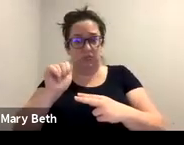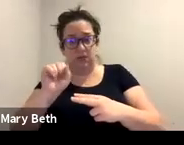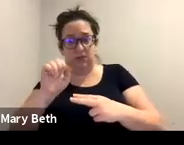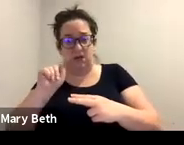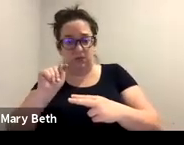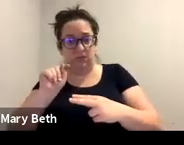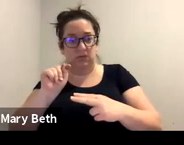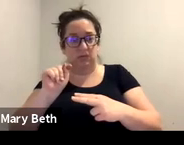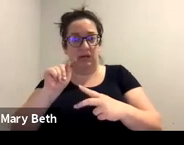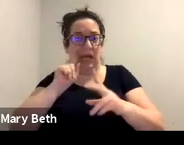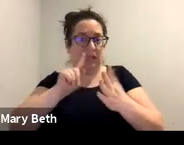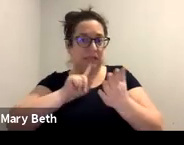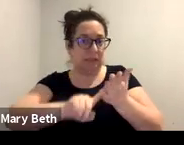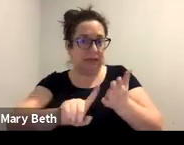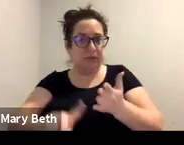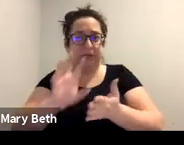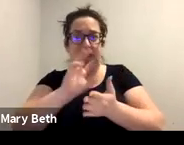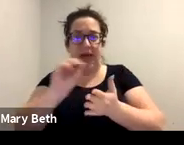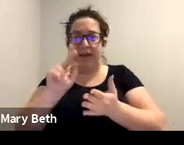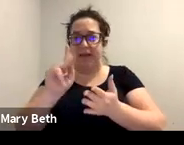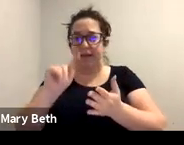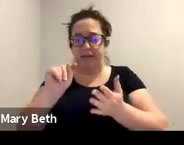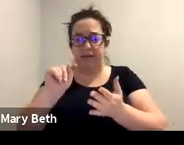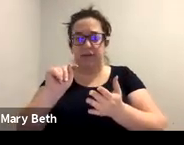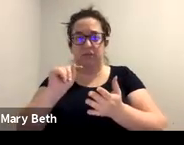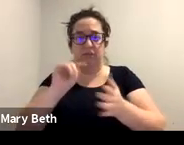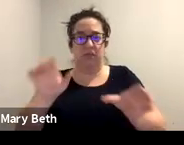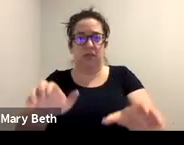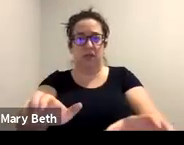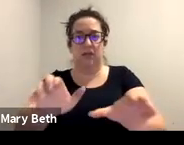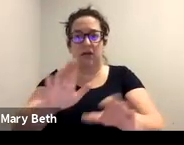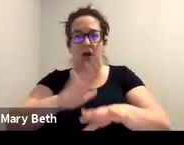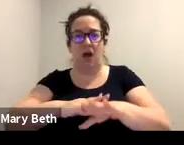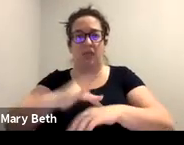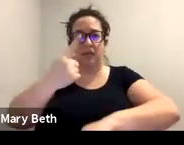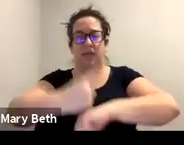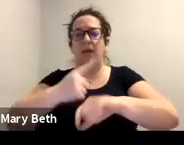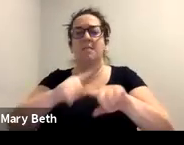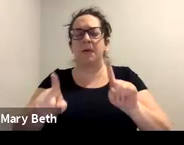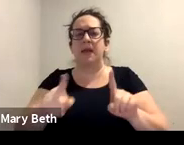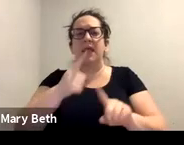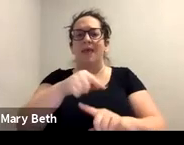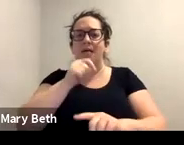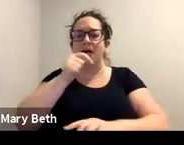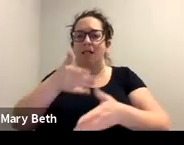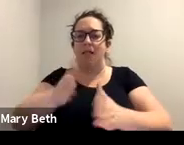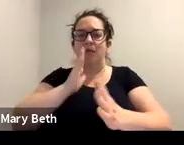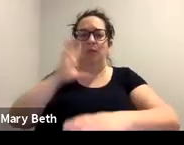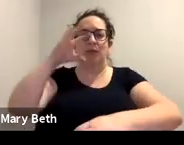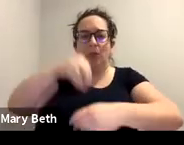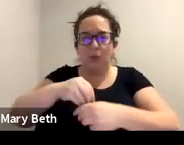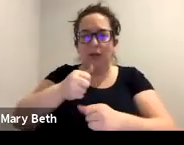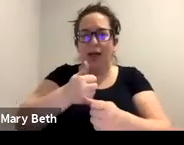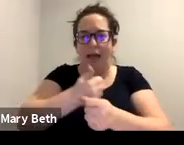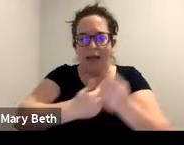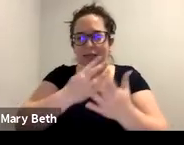Um, and that, you know, conducted on this day, but nothing else. Um, so there are ways to also limit it. And that's something